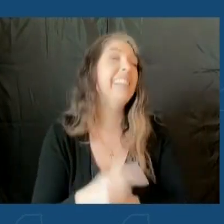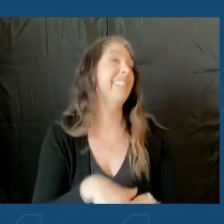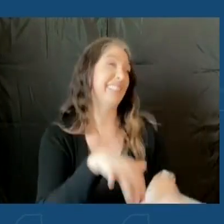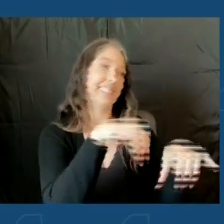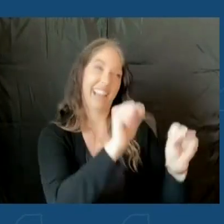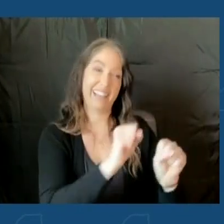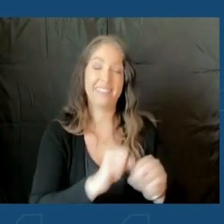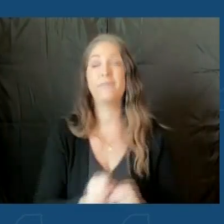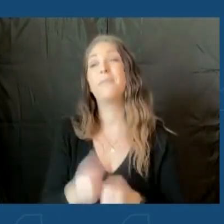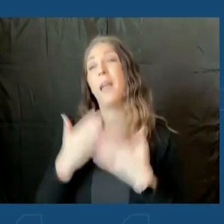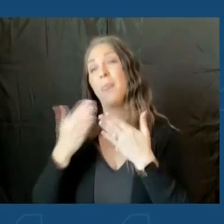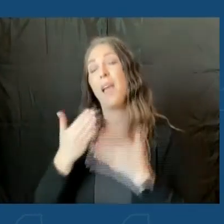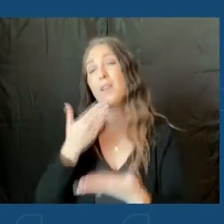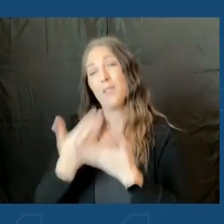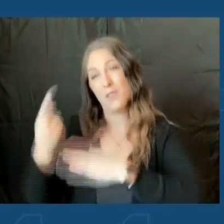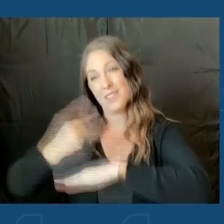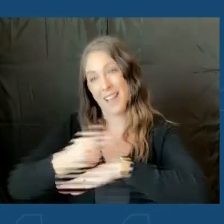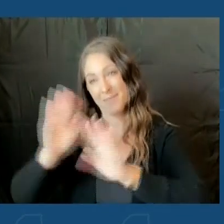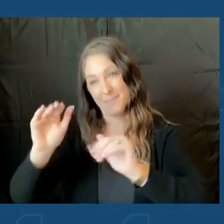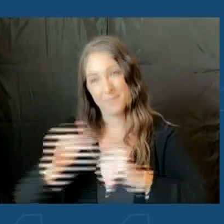Dr. Dodd. Have a great day. Thank you.